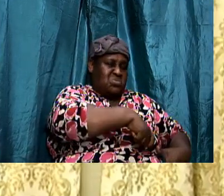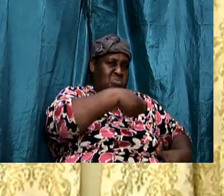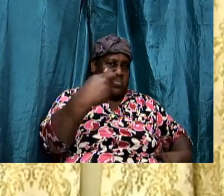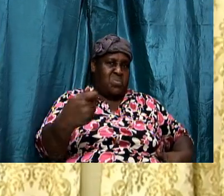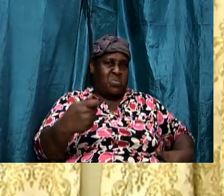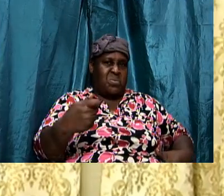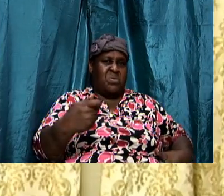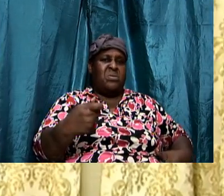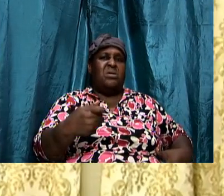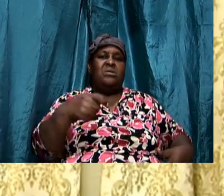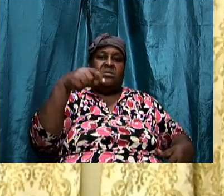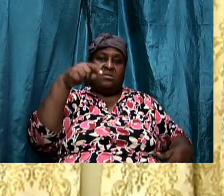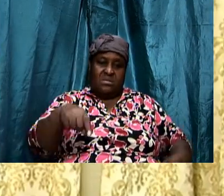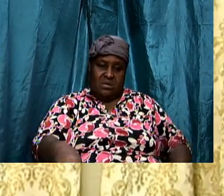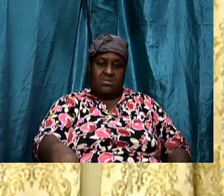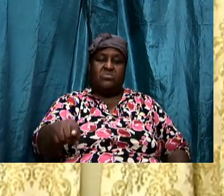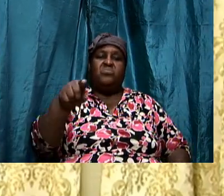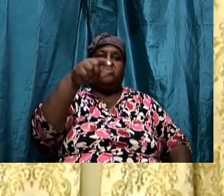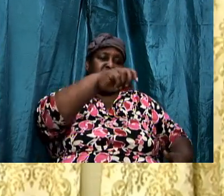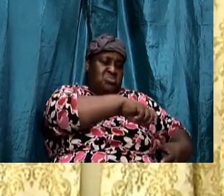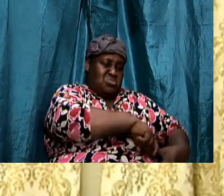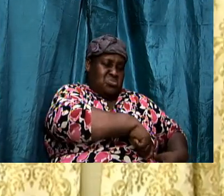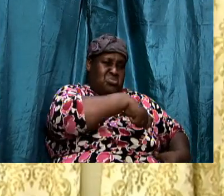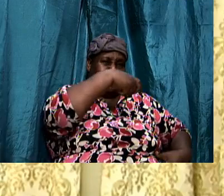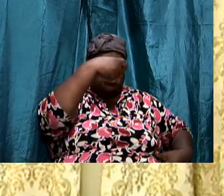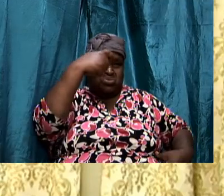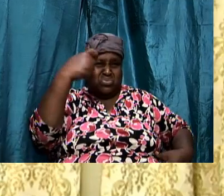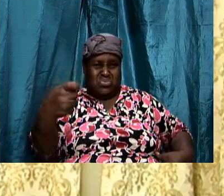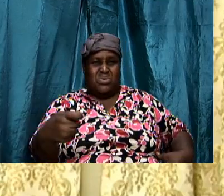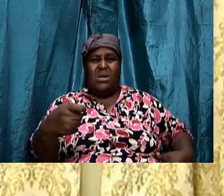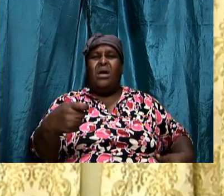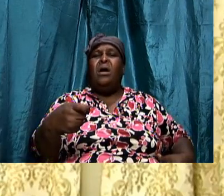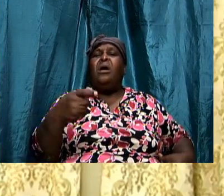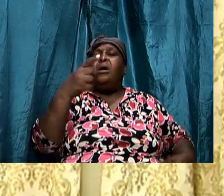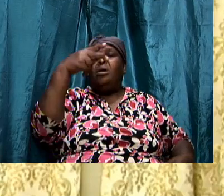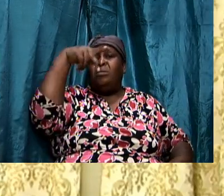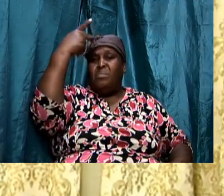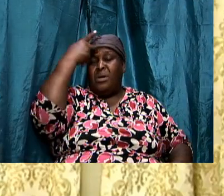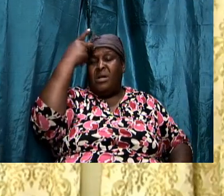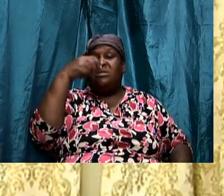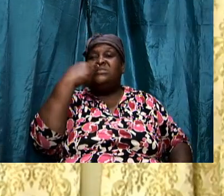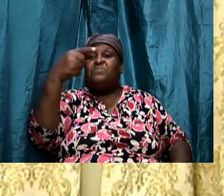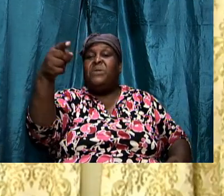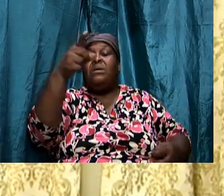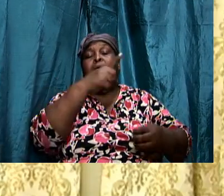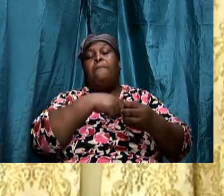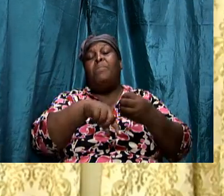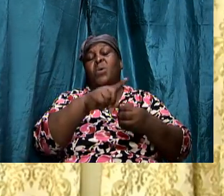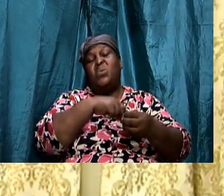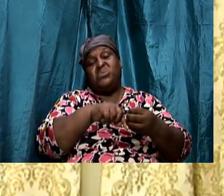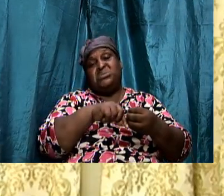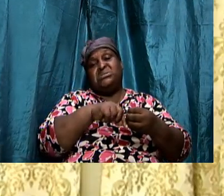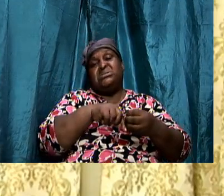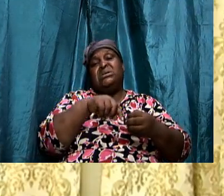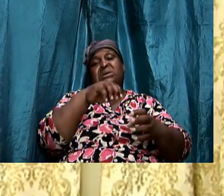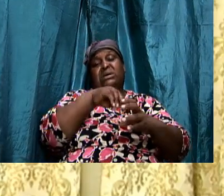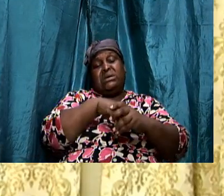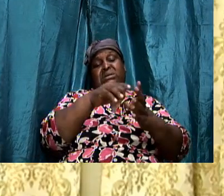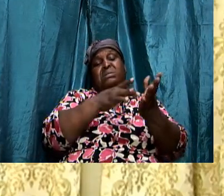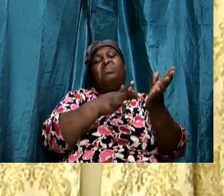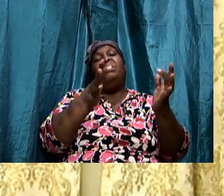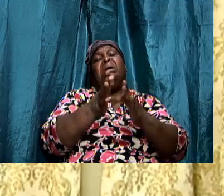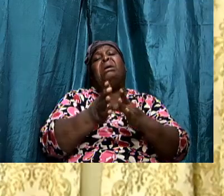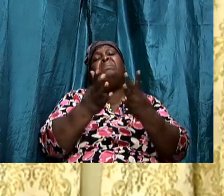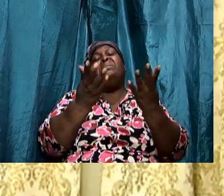this was the one that Paul referred to in Ephesians chapter 6